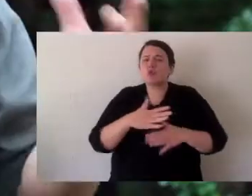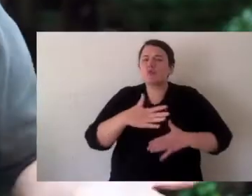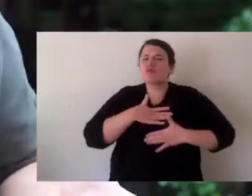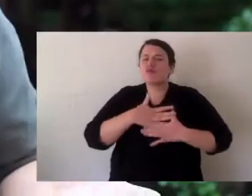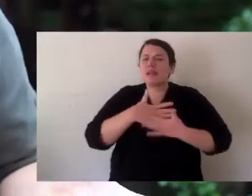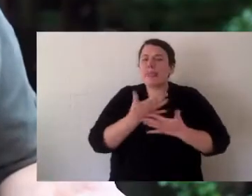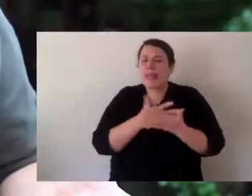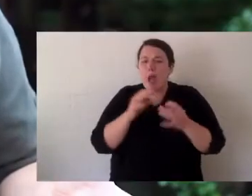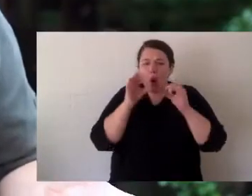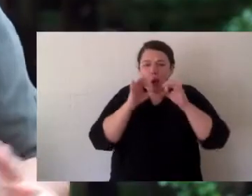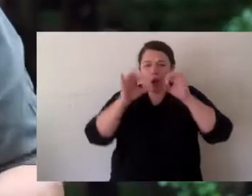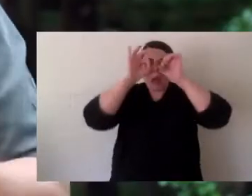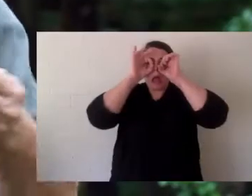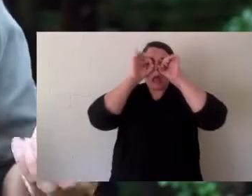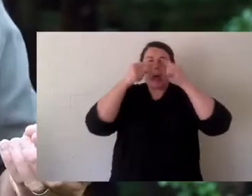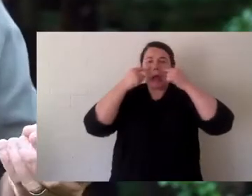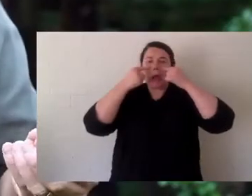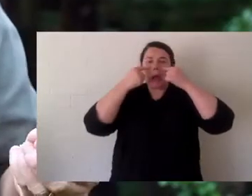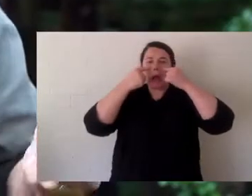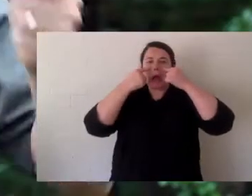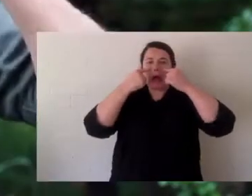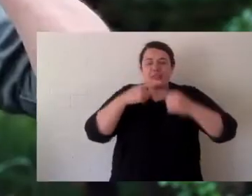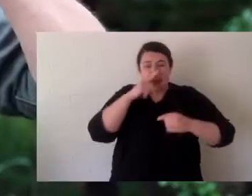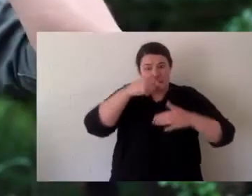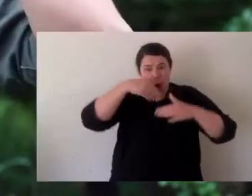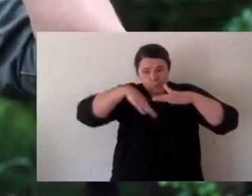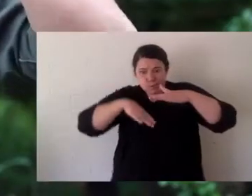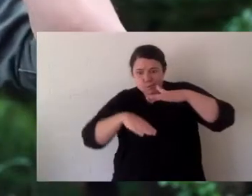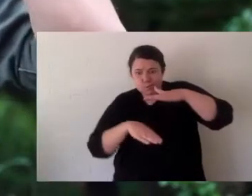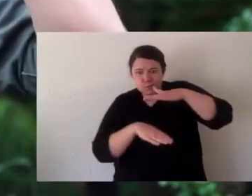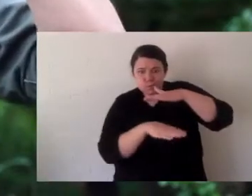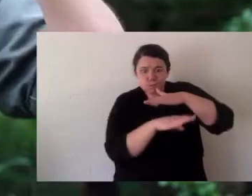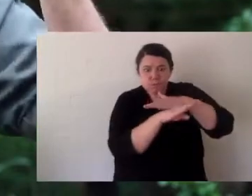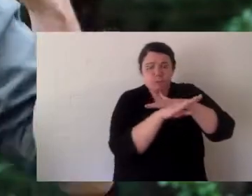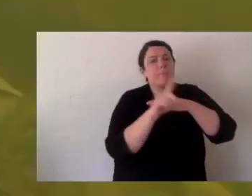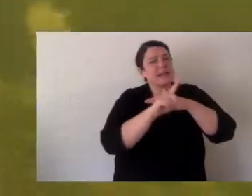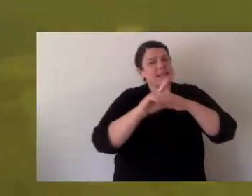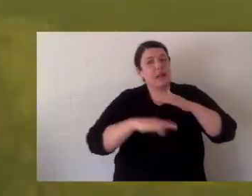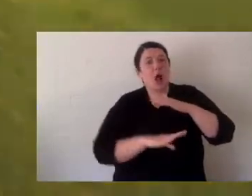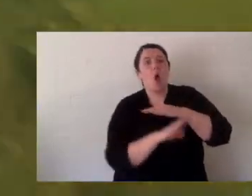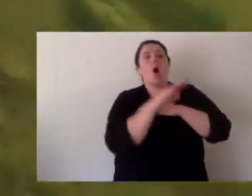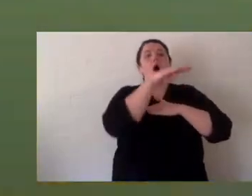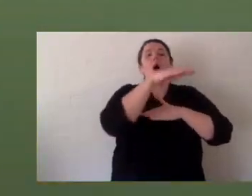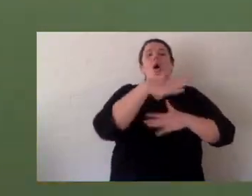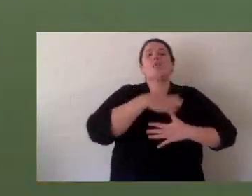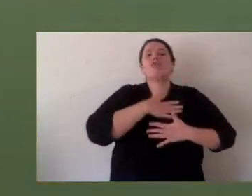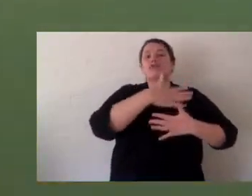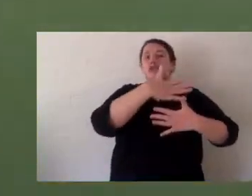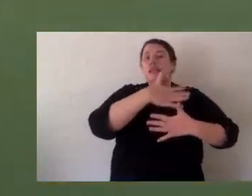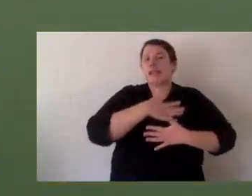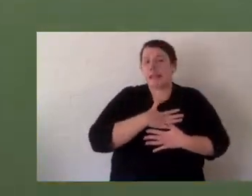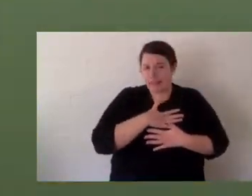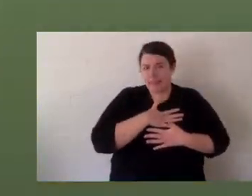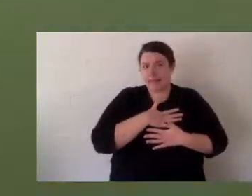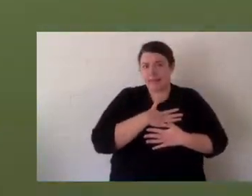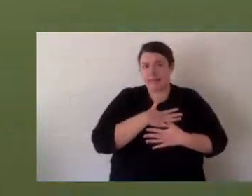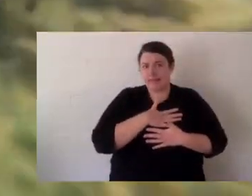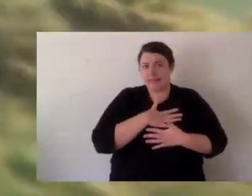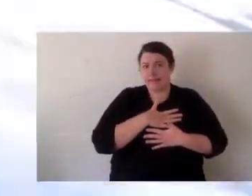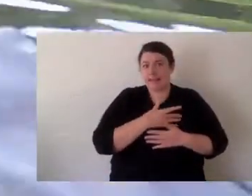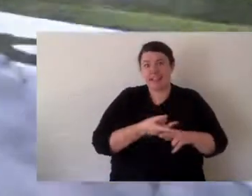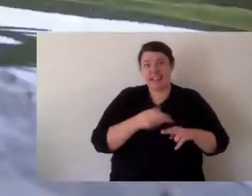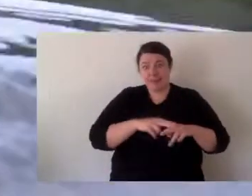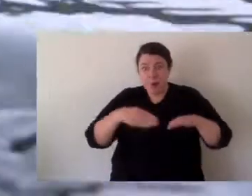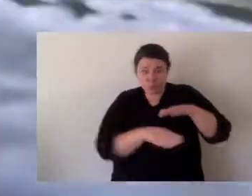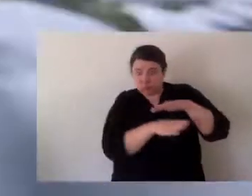Some other physical features are how they breathe. They have two little nostrils. They can hold their breath for longer than humans but they still